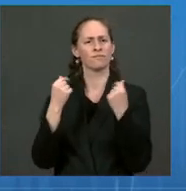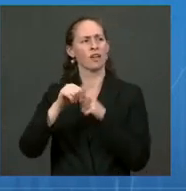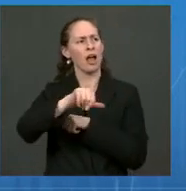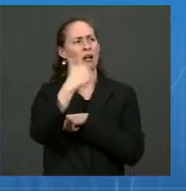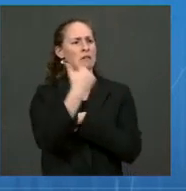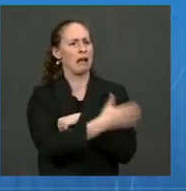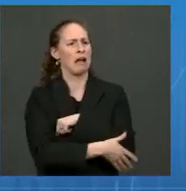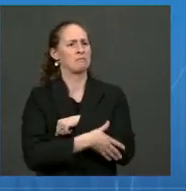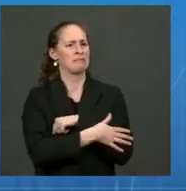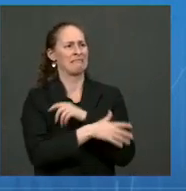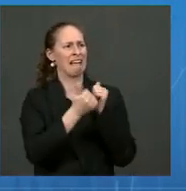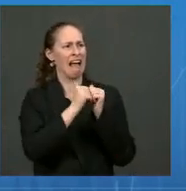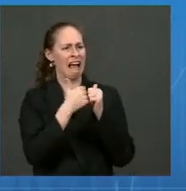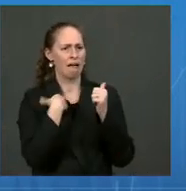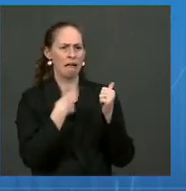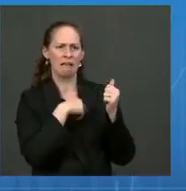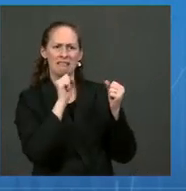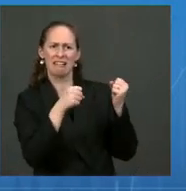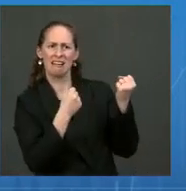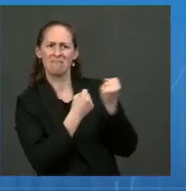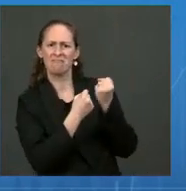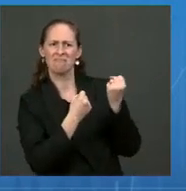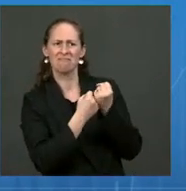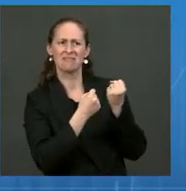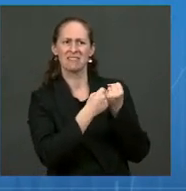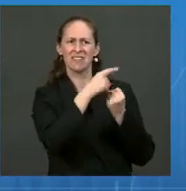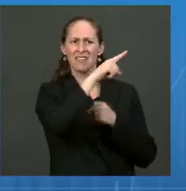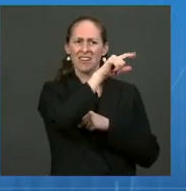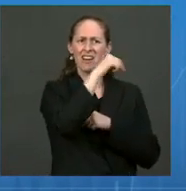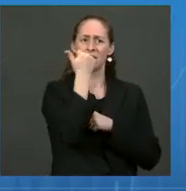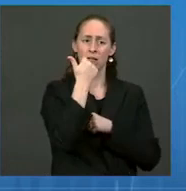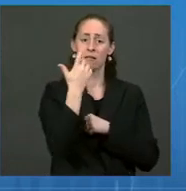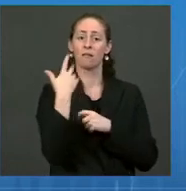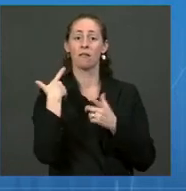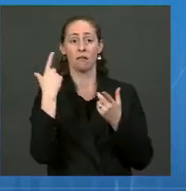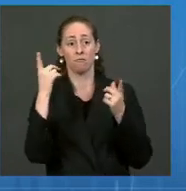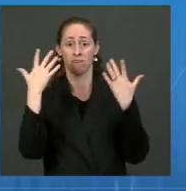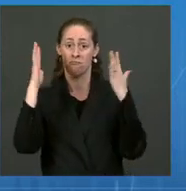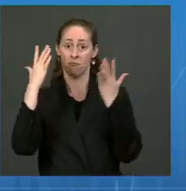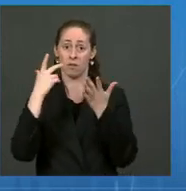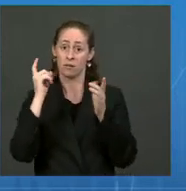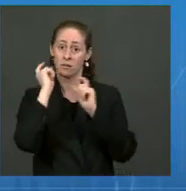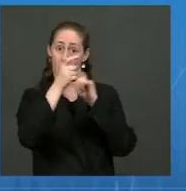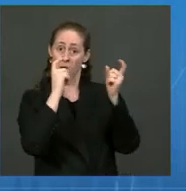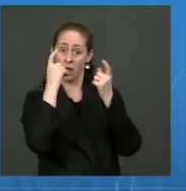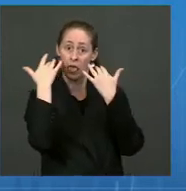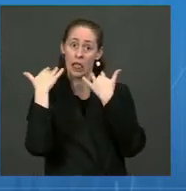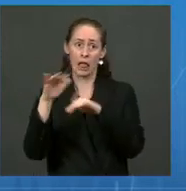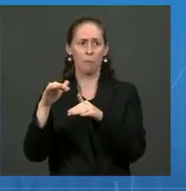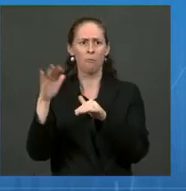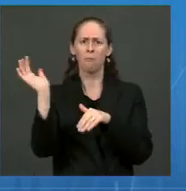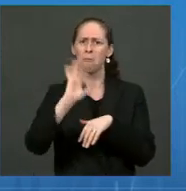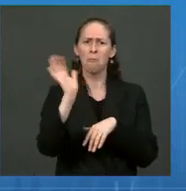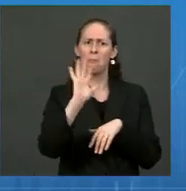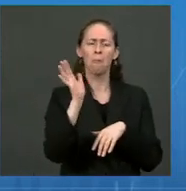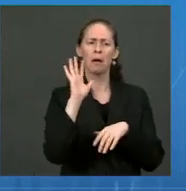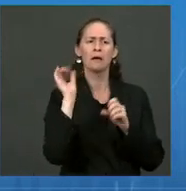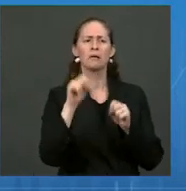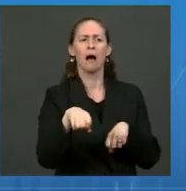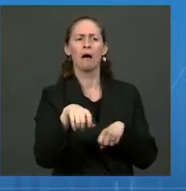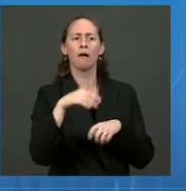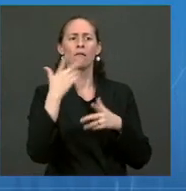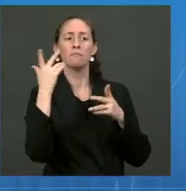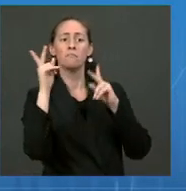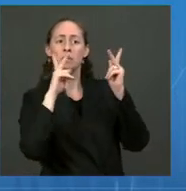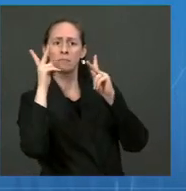that it could be useful for the US to help not just in donating doses of vaccine, but also help with administration of those